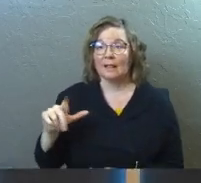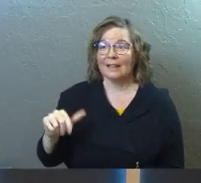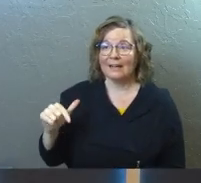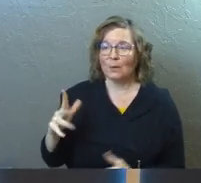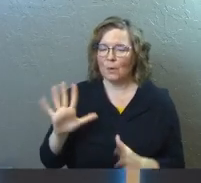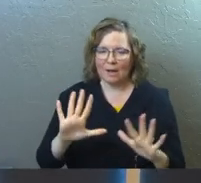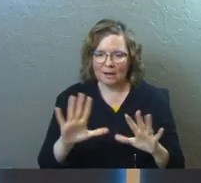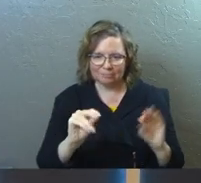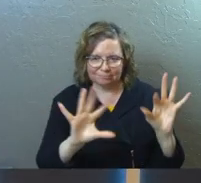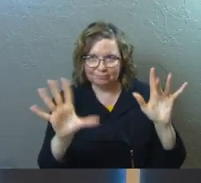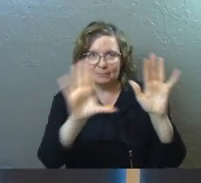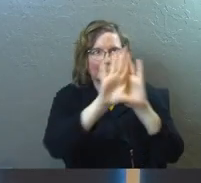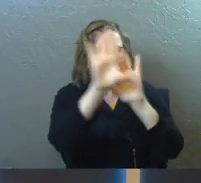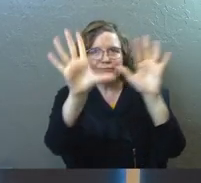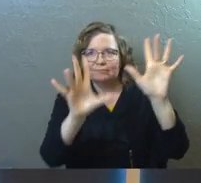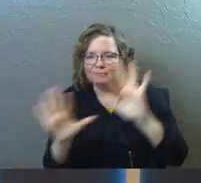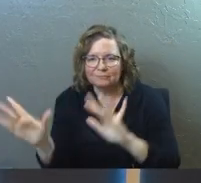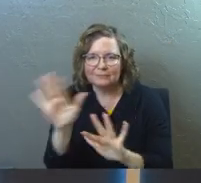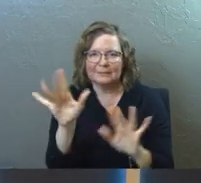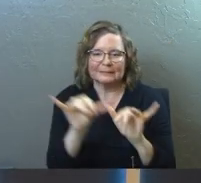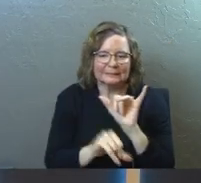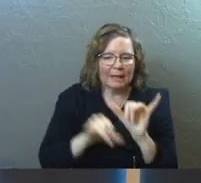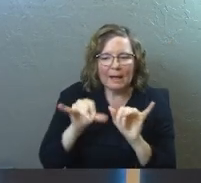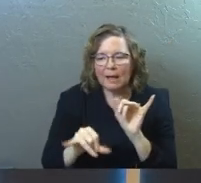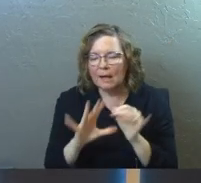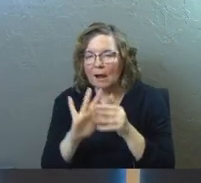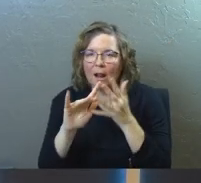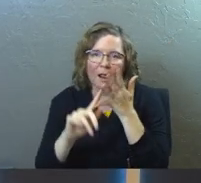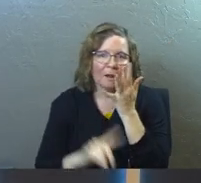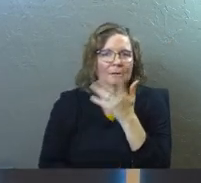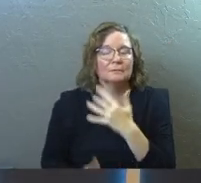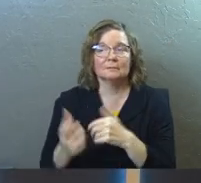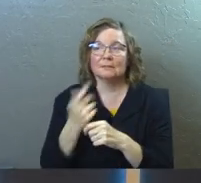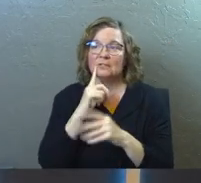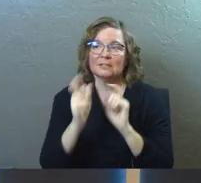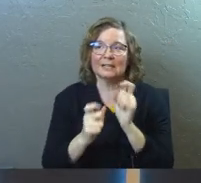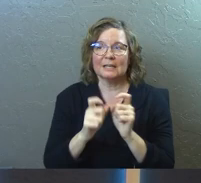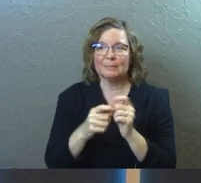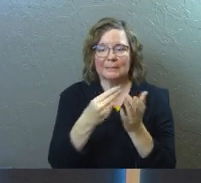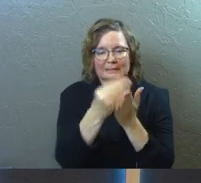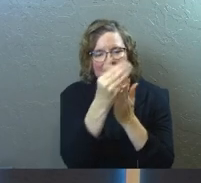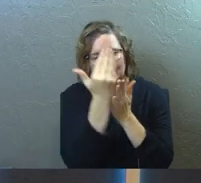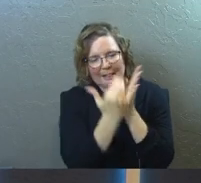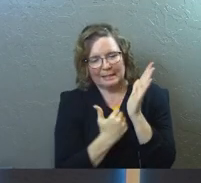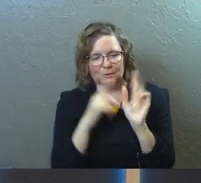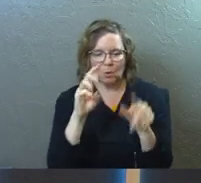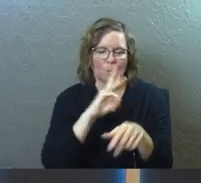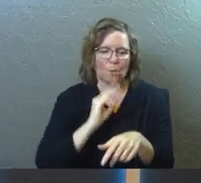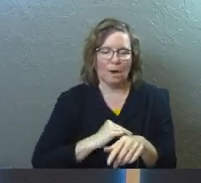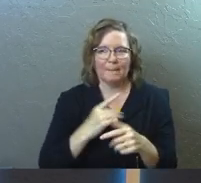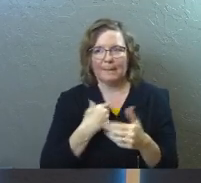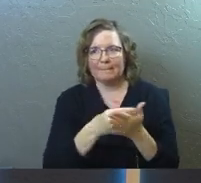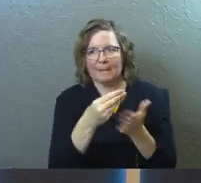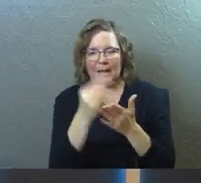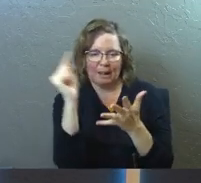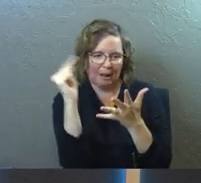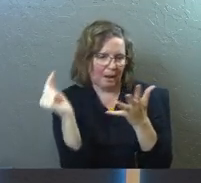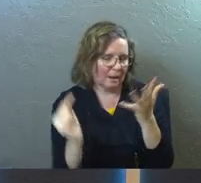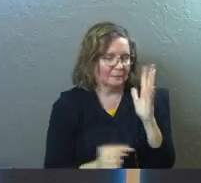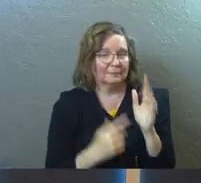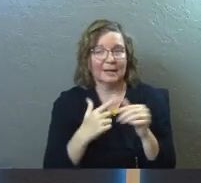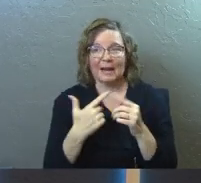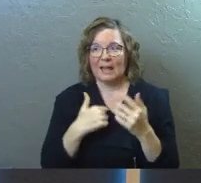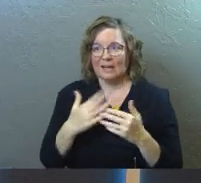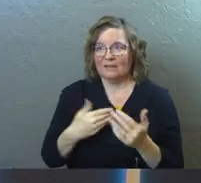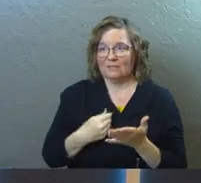and Linda wants to like put the pictures on the walls and stick around and all this kind of stuff. And she's giving me shopping lists to take to Walmart. You're going to go buy all of this